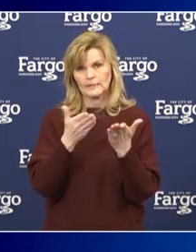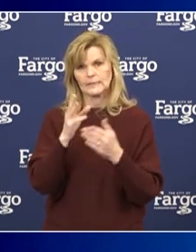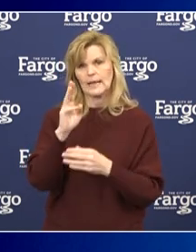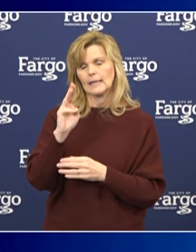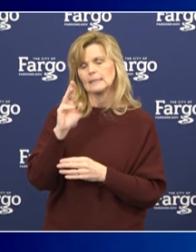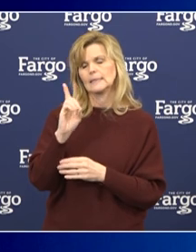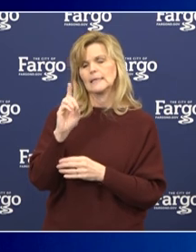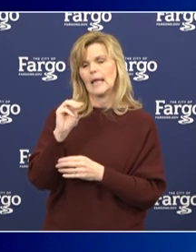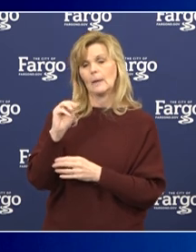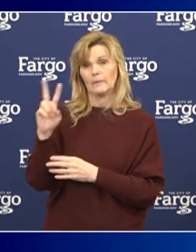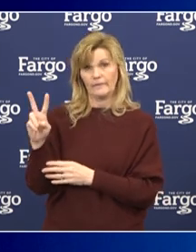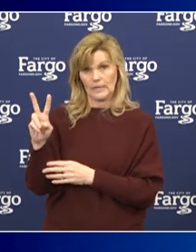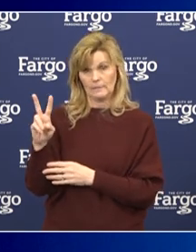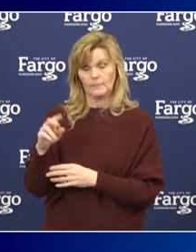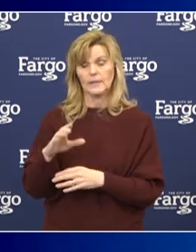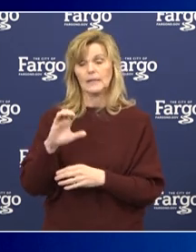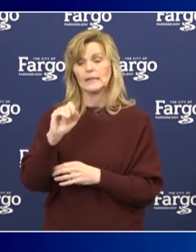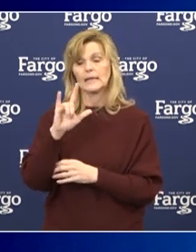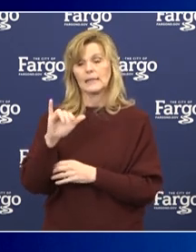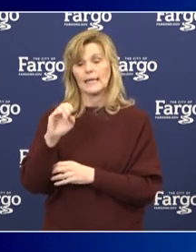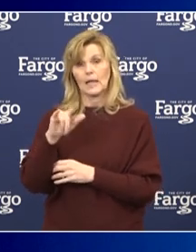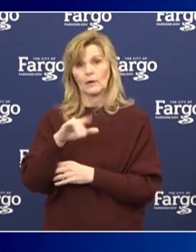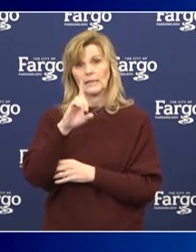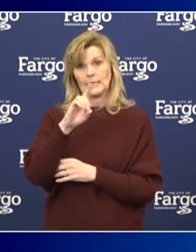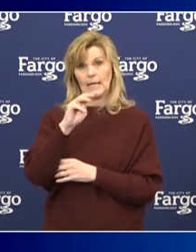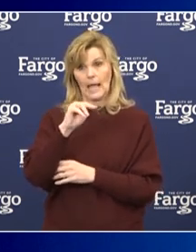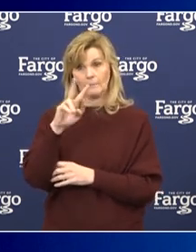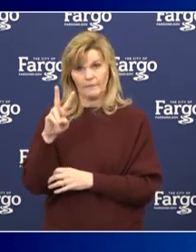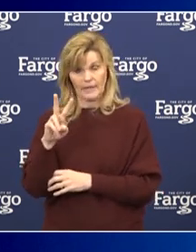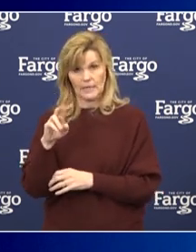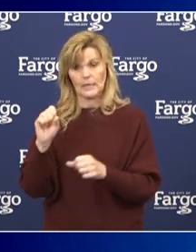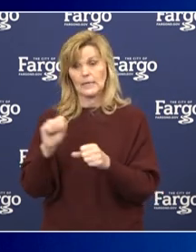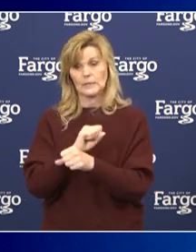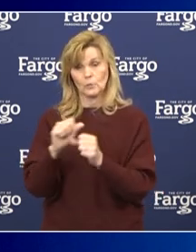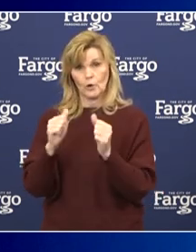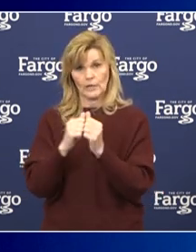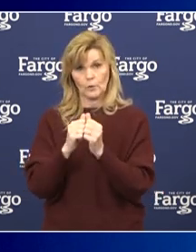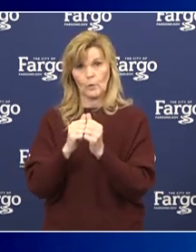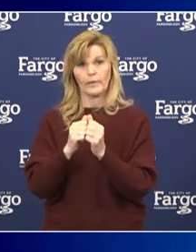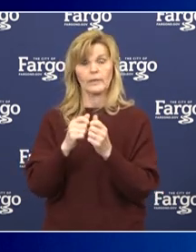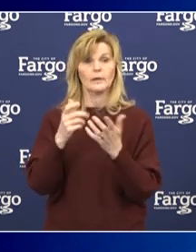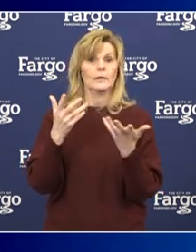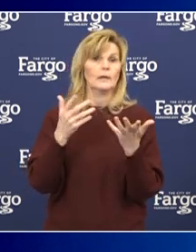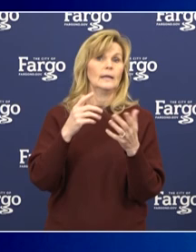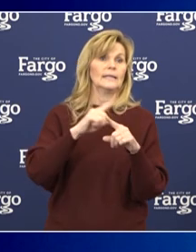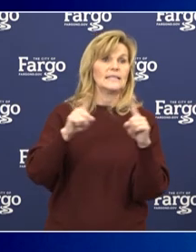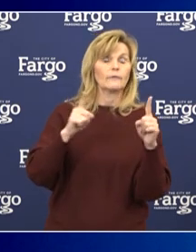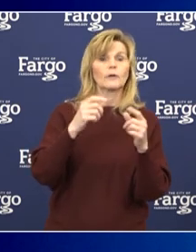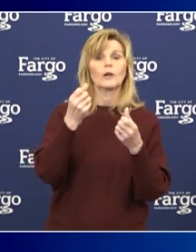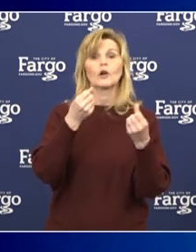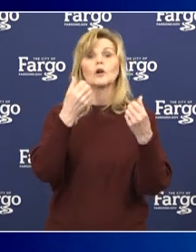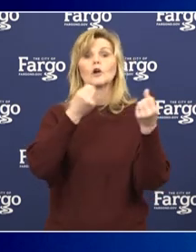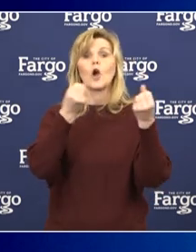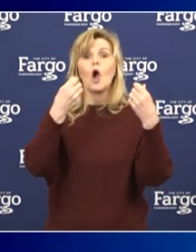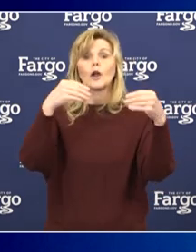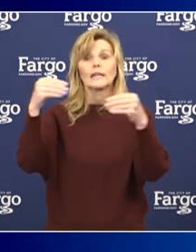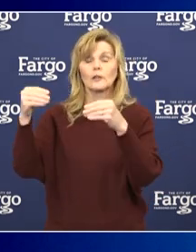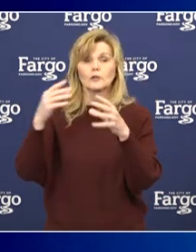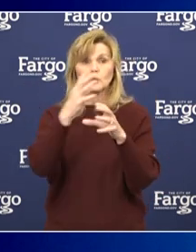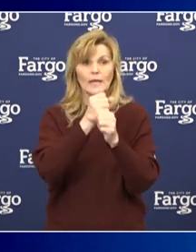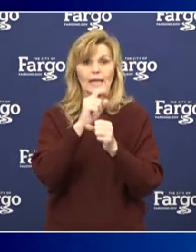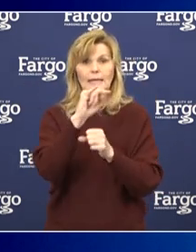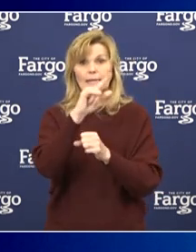As of April 6, the Clay County Motor Vehicle Department is working with dealerships to obtain vehicle titles and registration